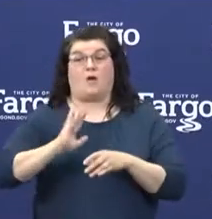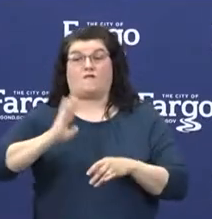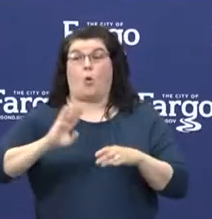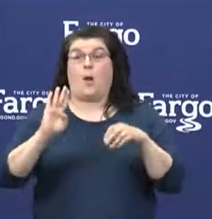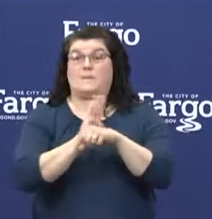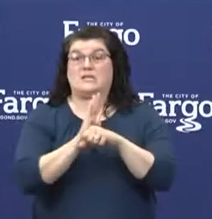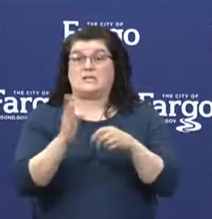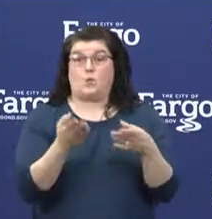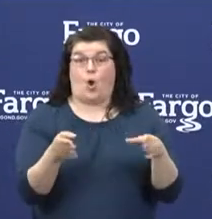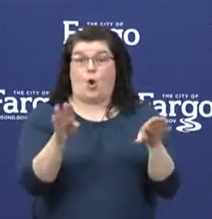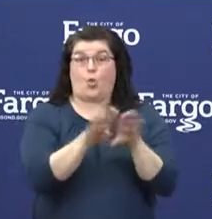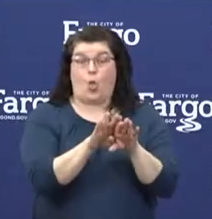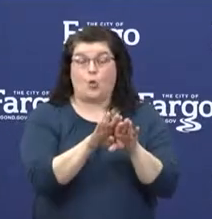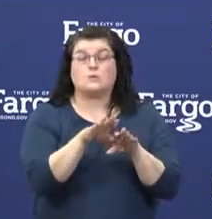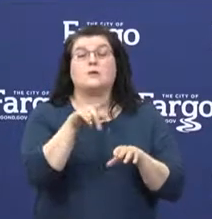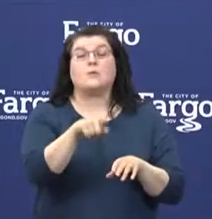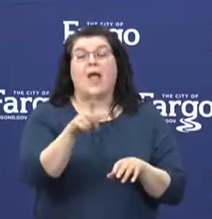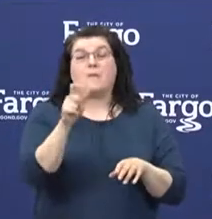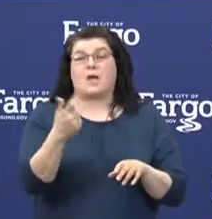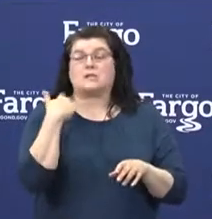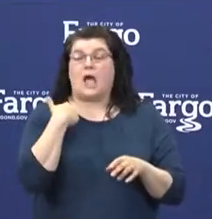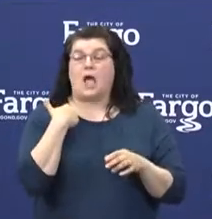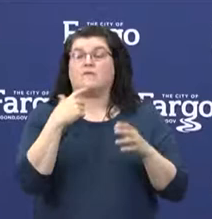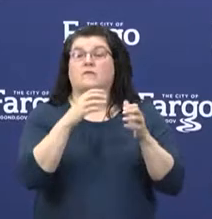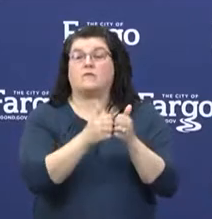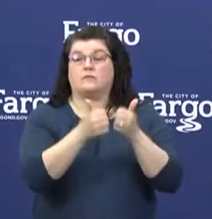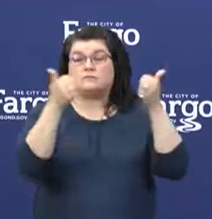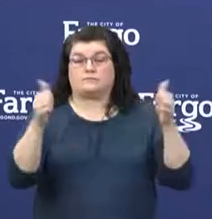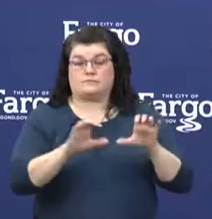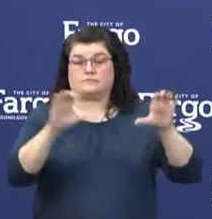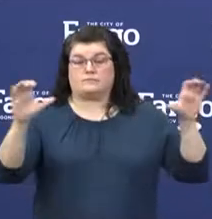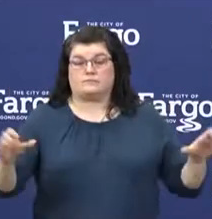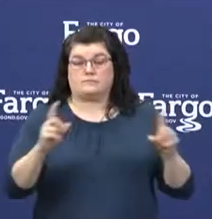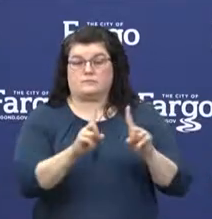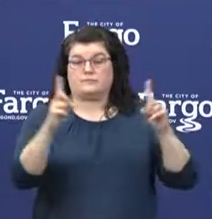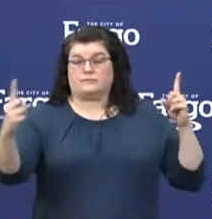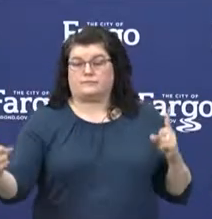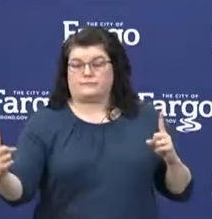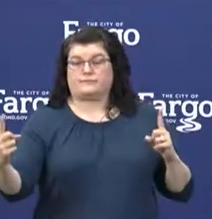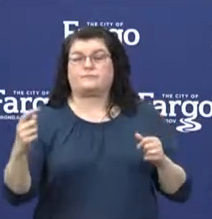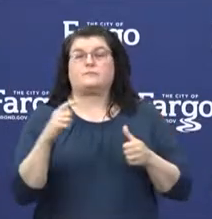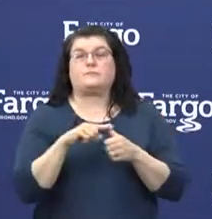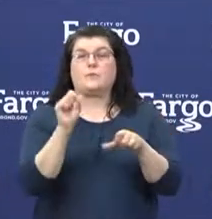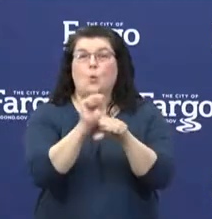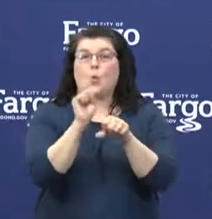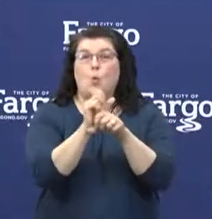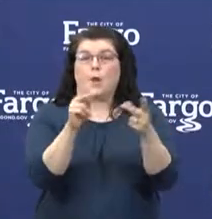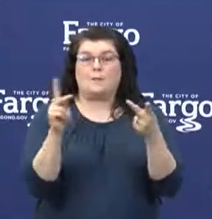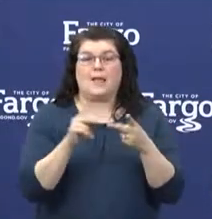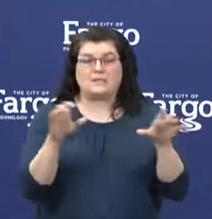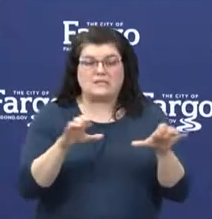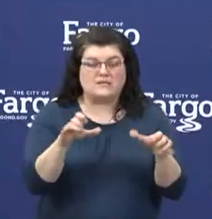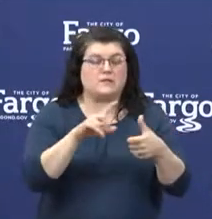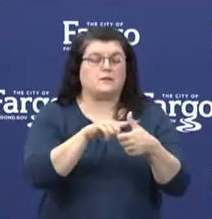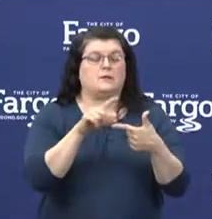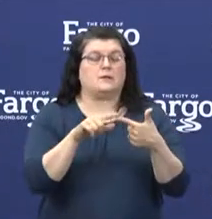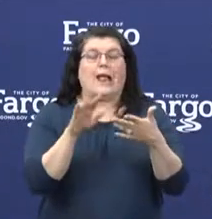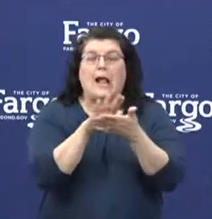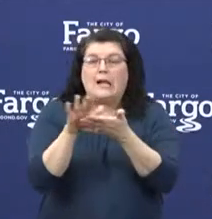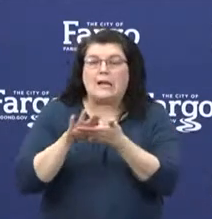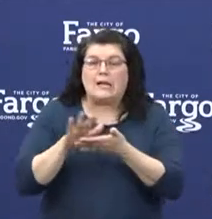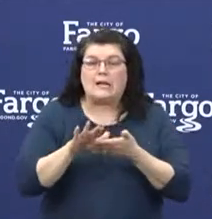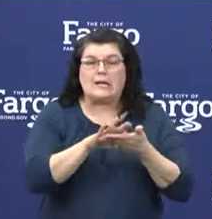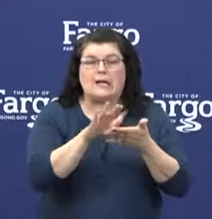gathering size, physical distancing, workplace activity, hygiene, cleaning, and special